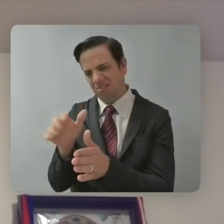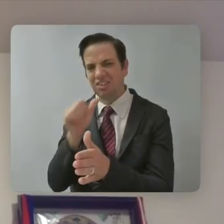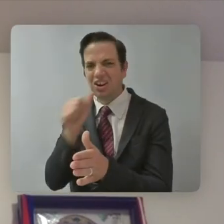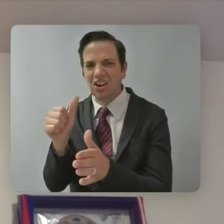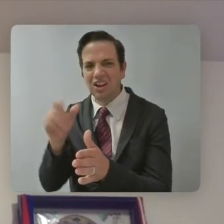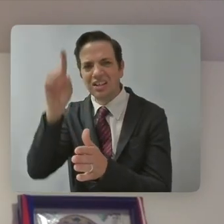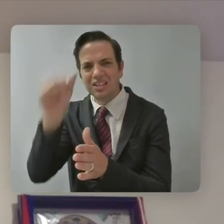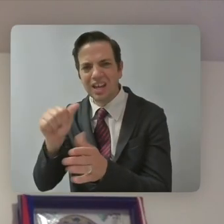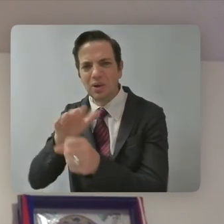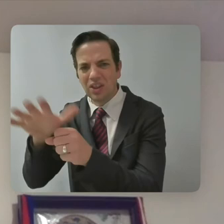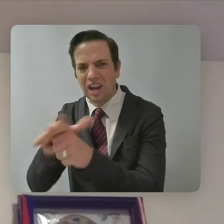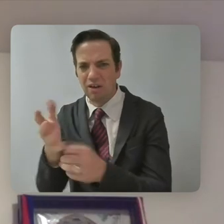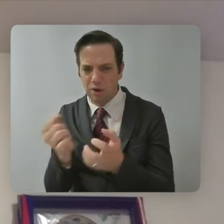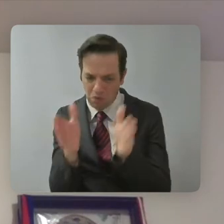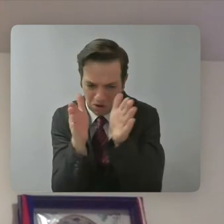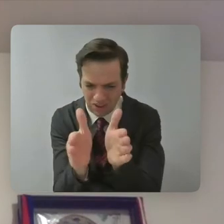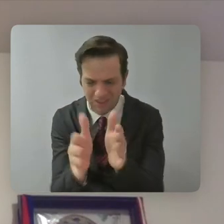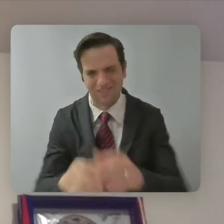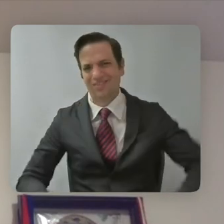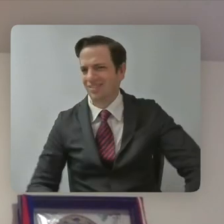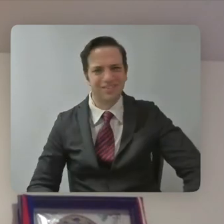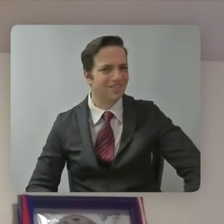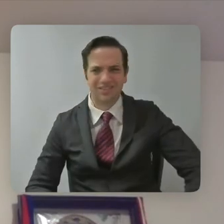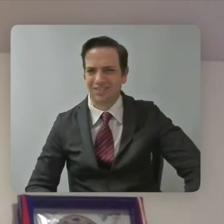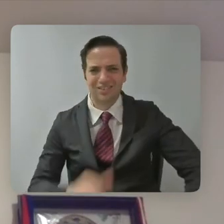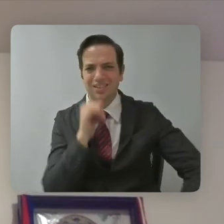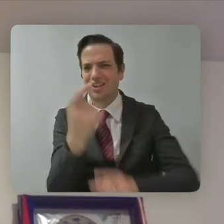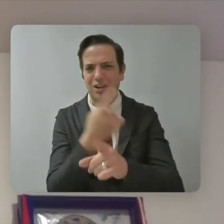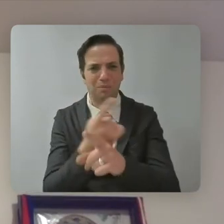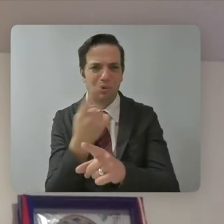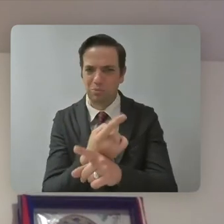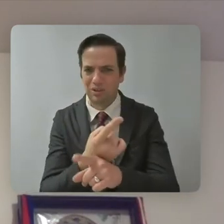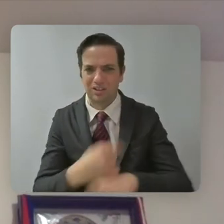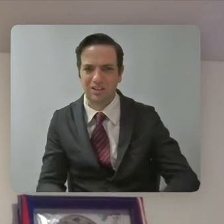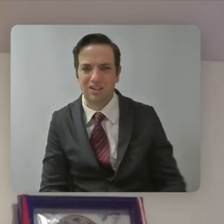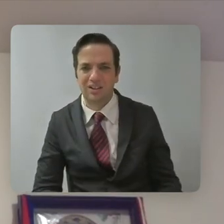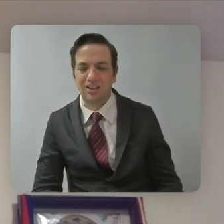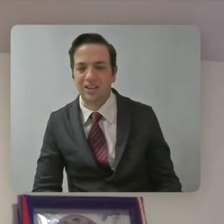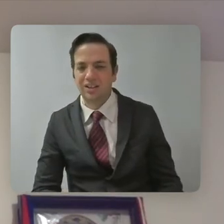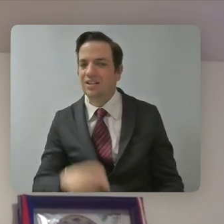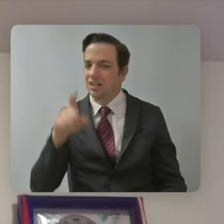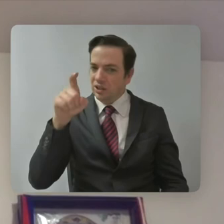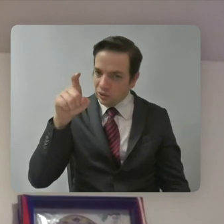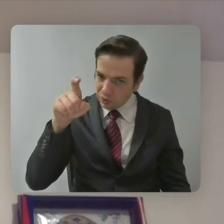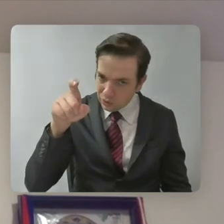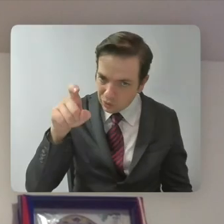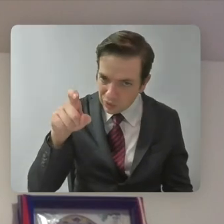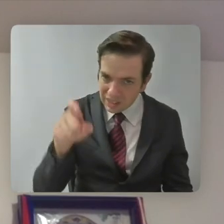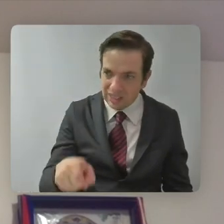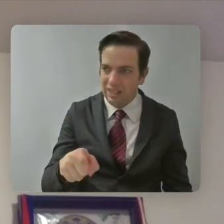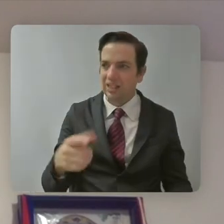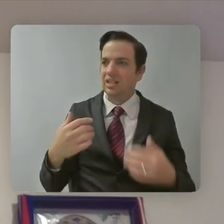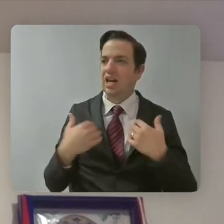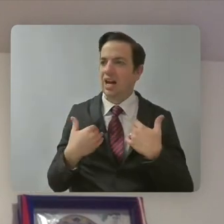a tangible thing that we need to change to is the, is the notion of, of star power and giving